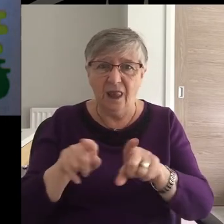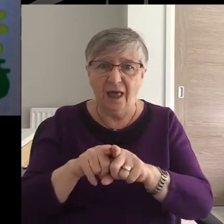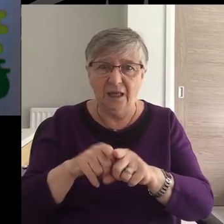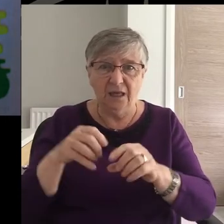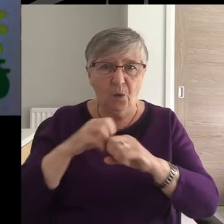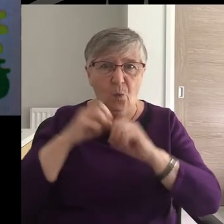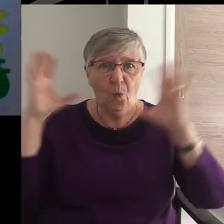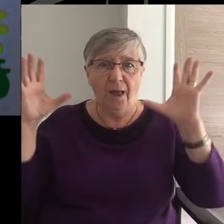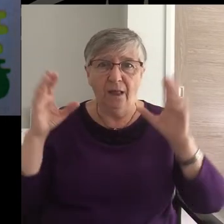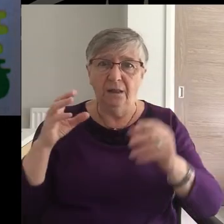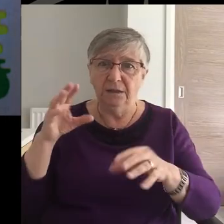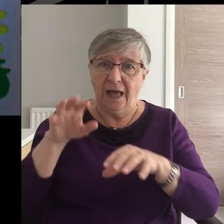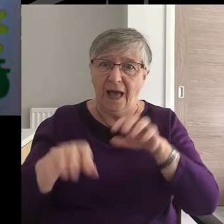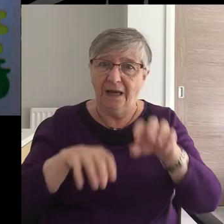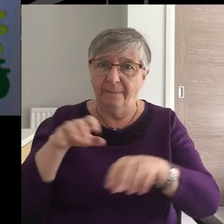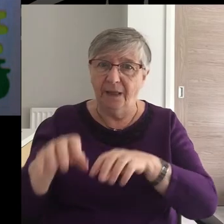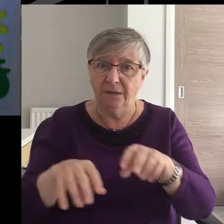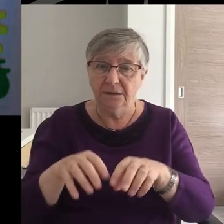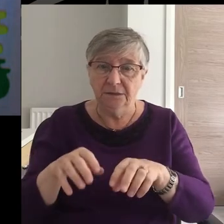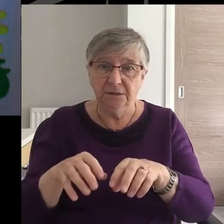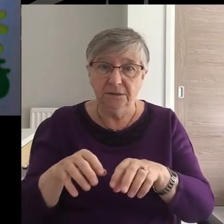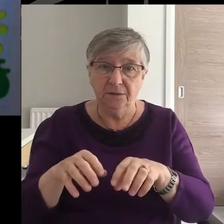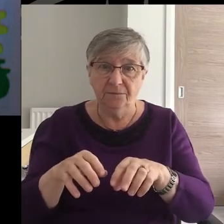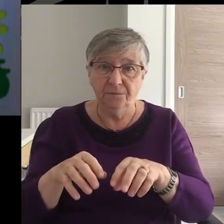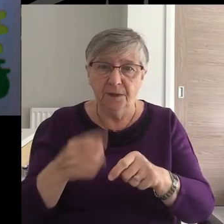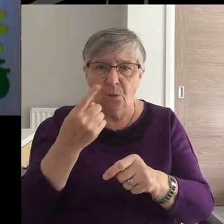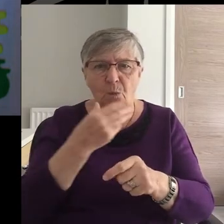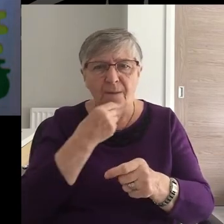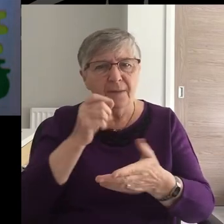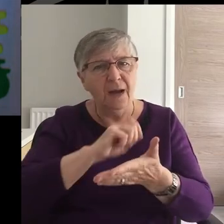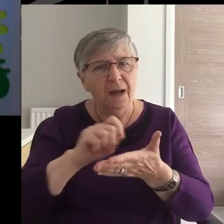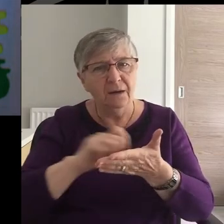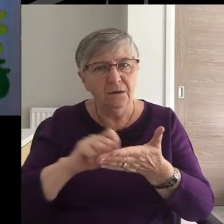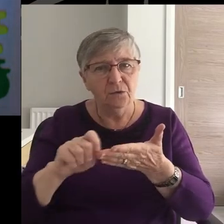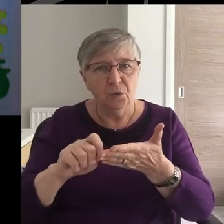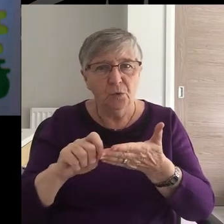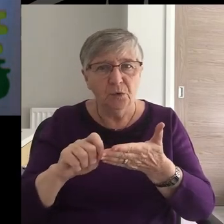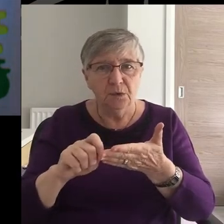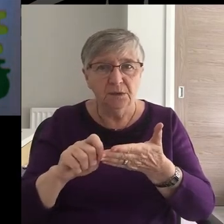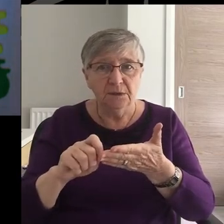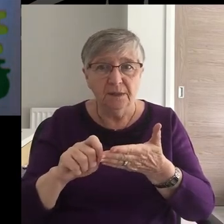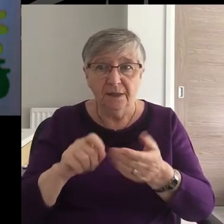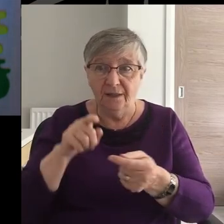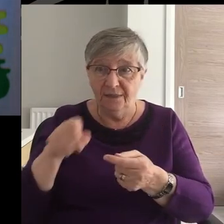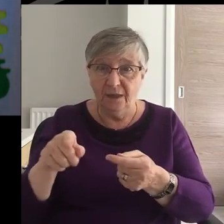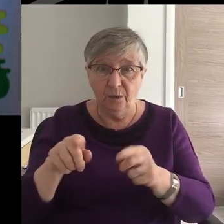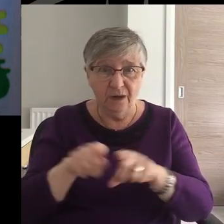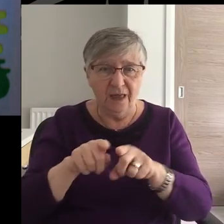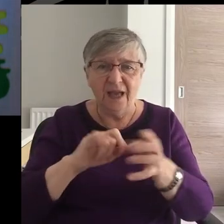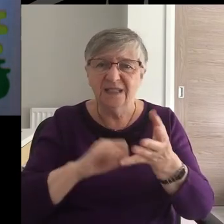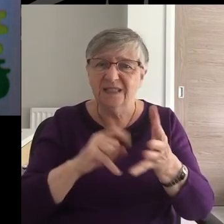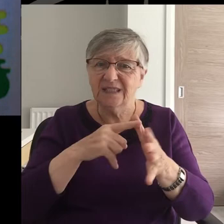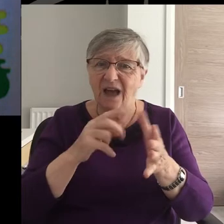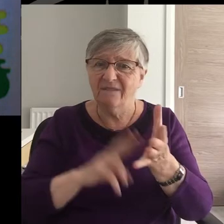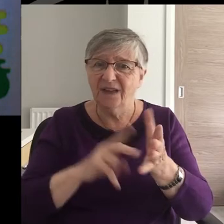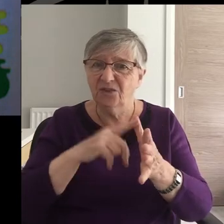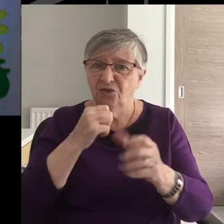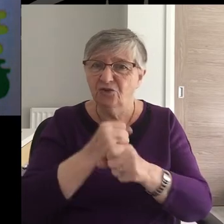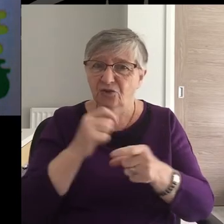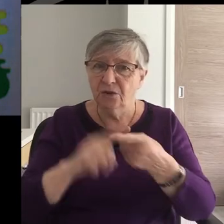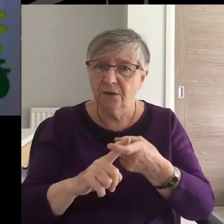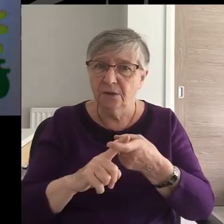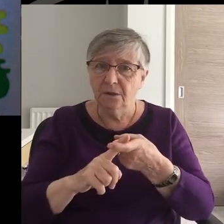animals. The Jewish historian Josephus speaks of them as being proverbially savages,